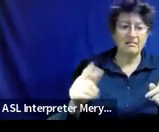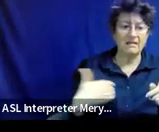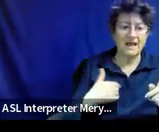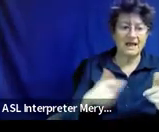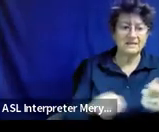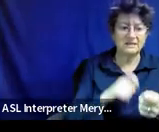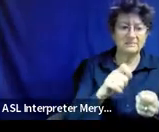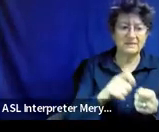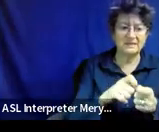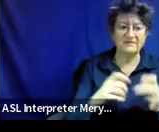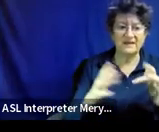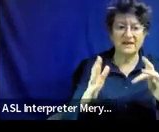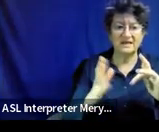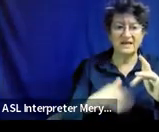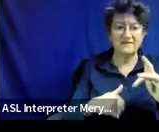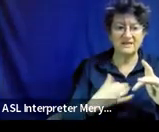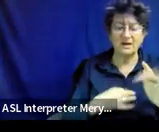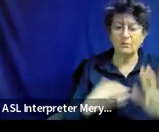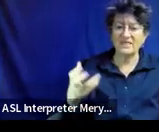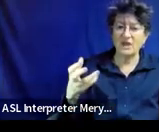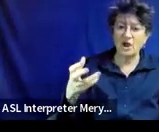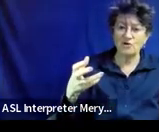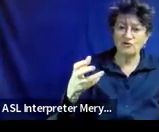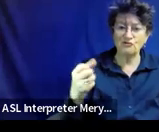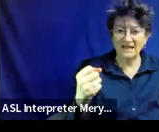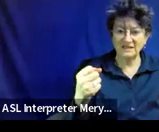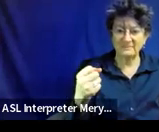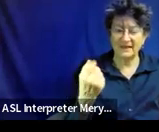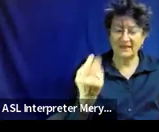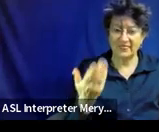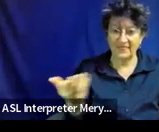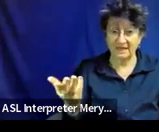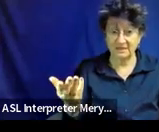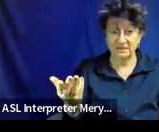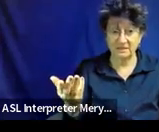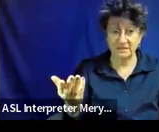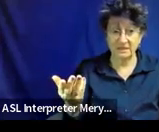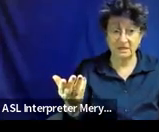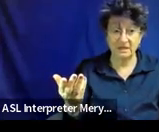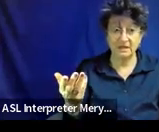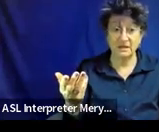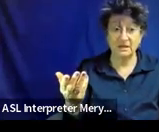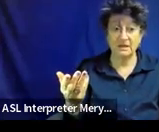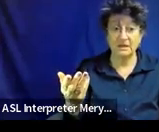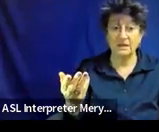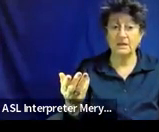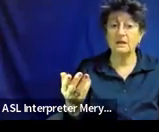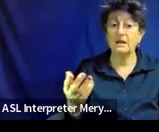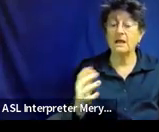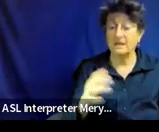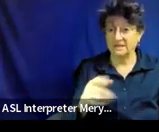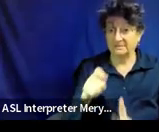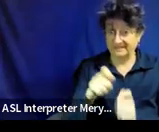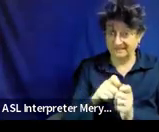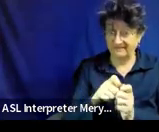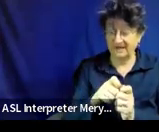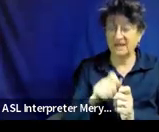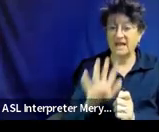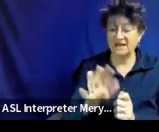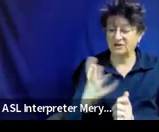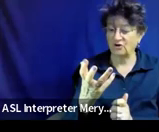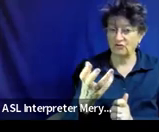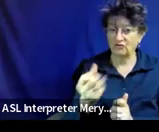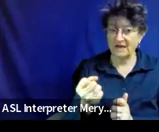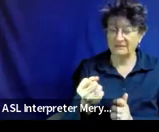with grasping items that would be a motor deficit but it's in his grasp, and that impacts his ability to use writing